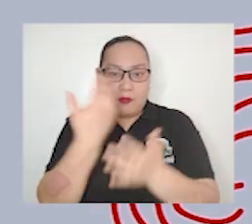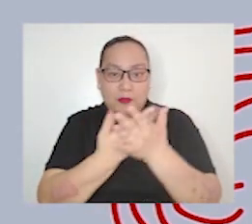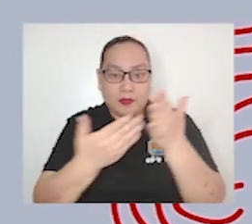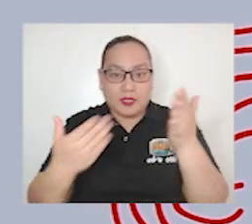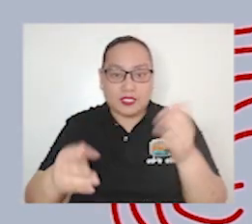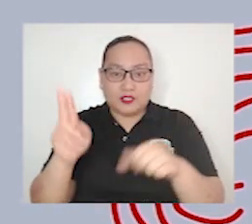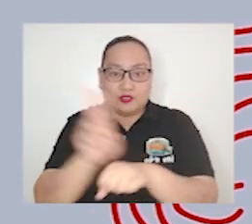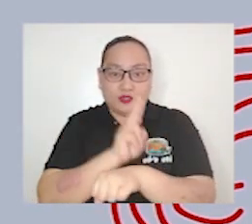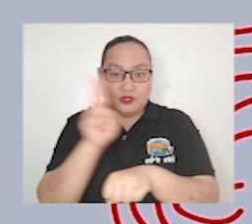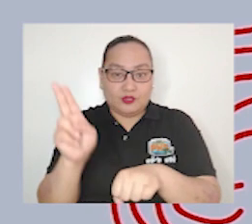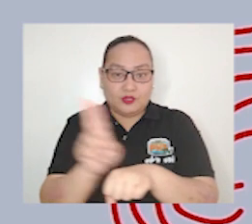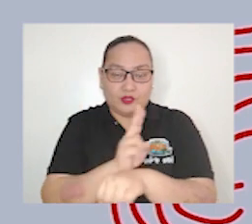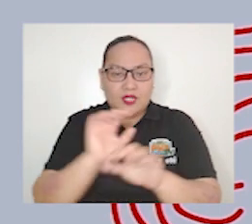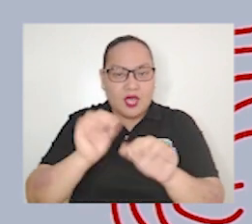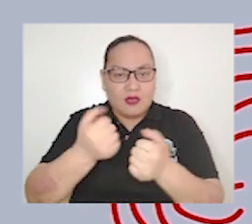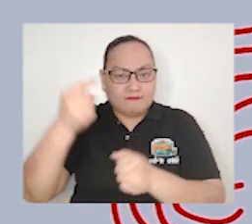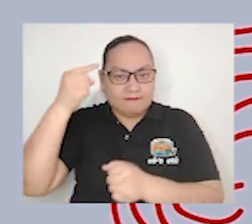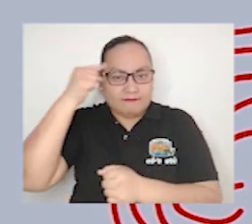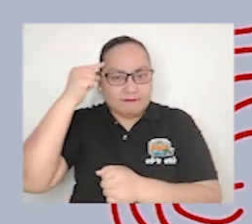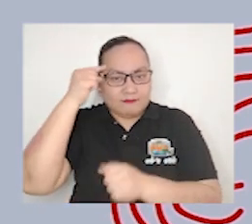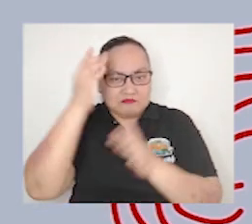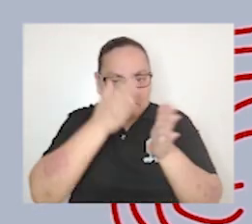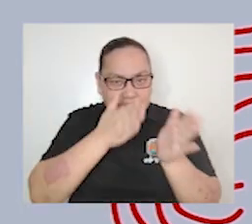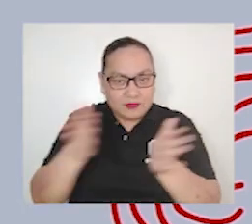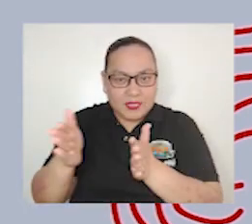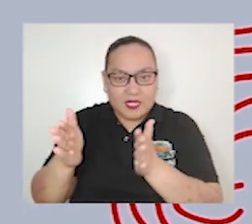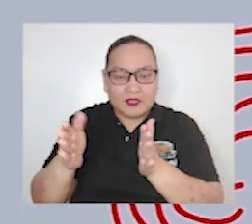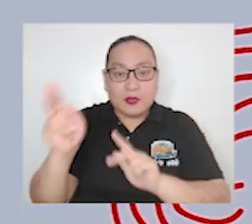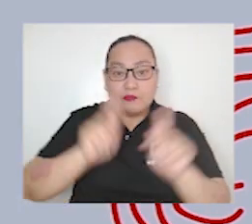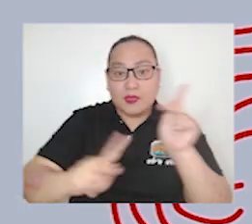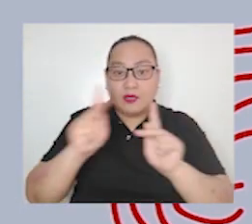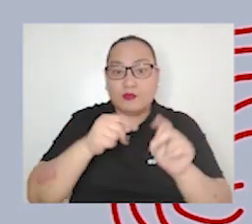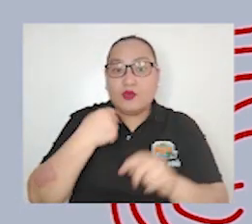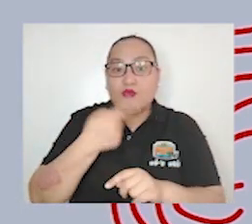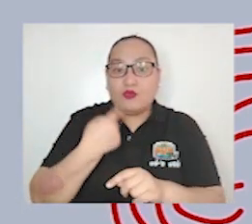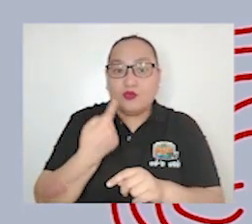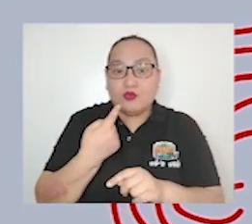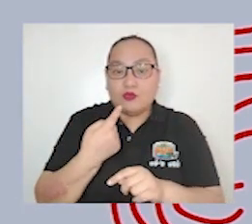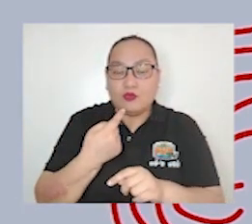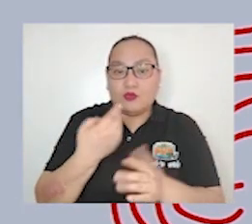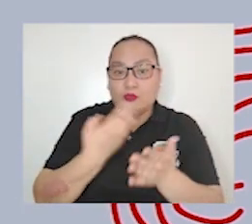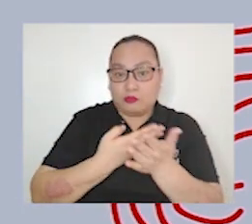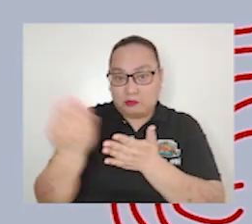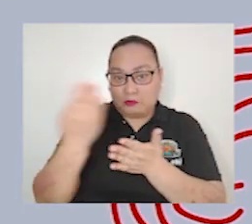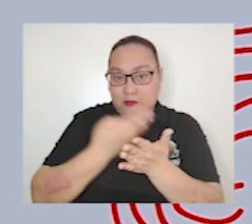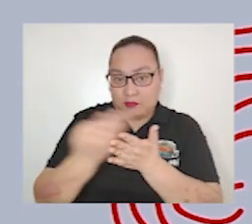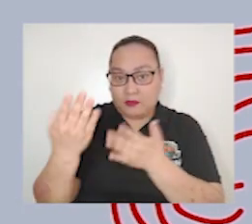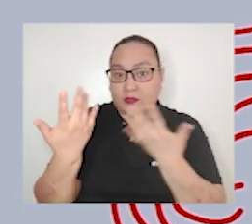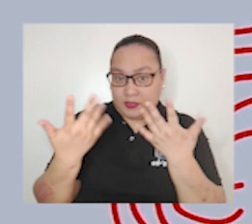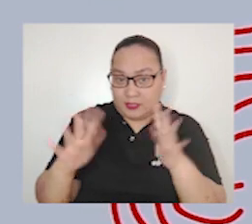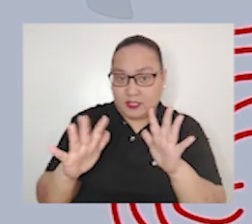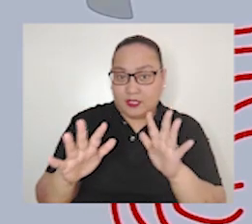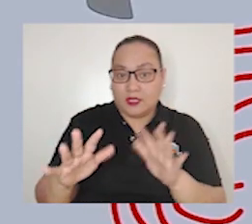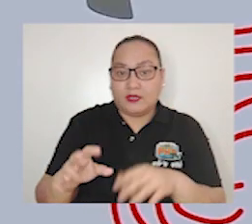how it was thought of people who have already bought it and a lot more